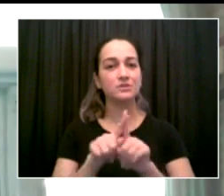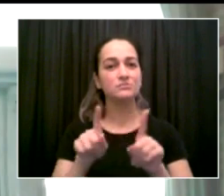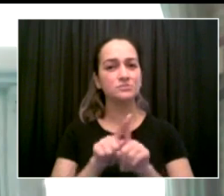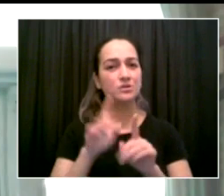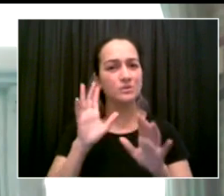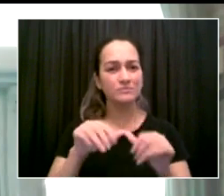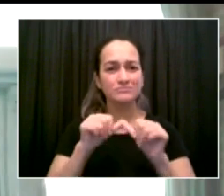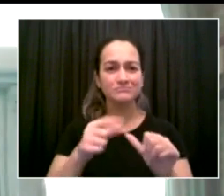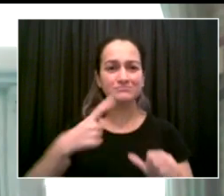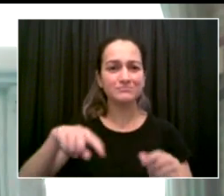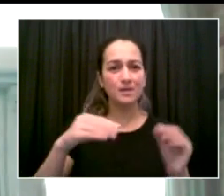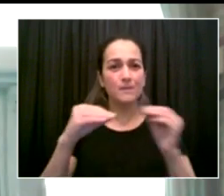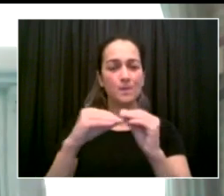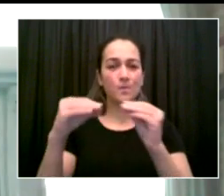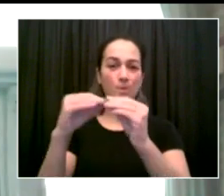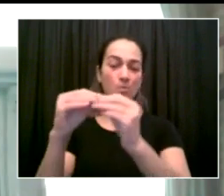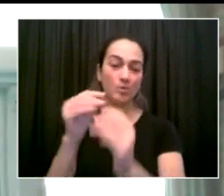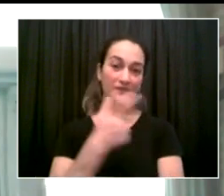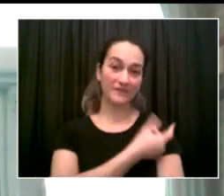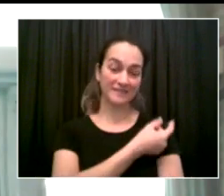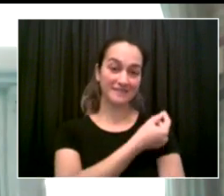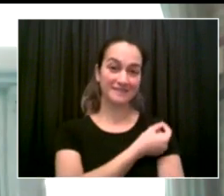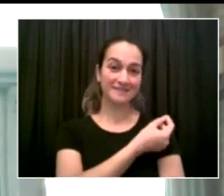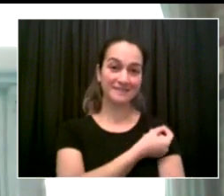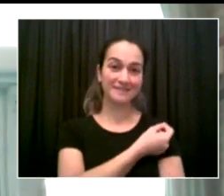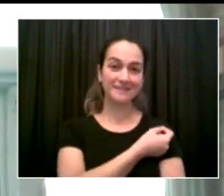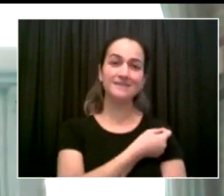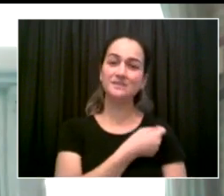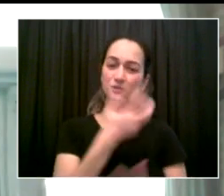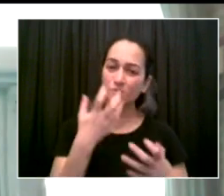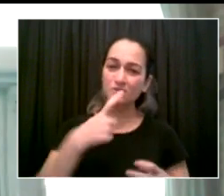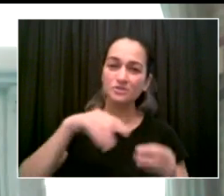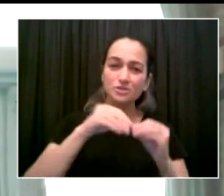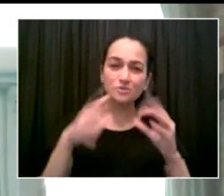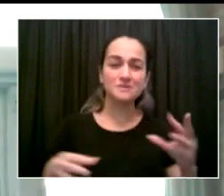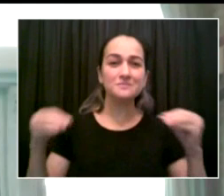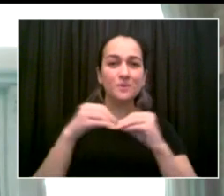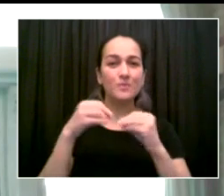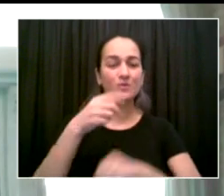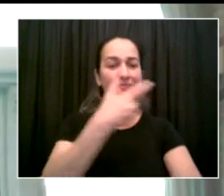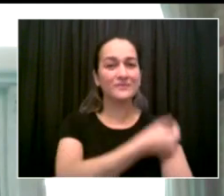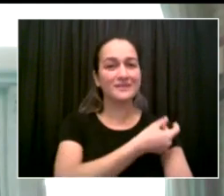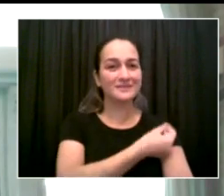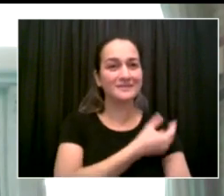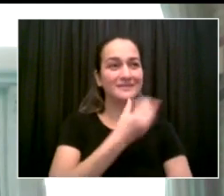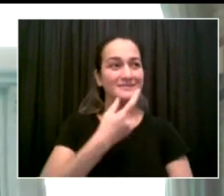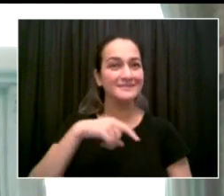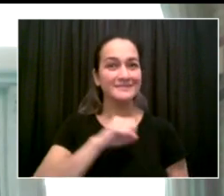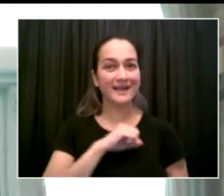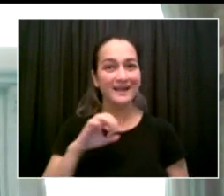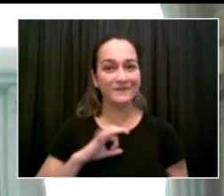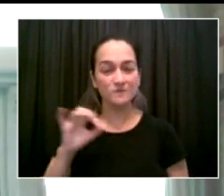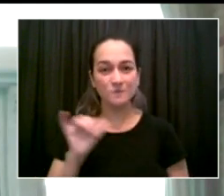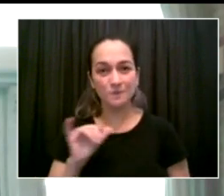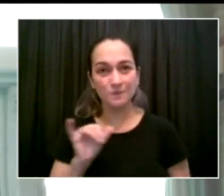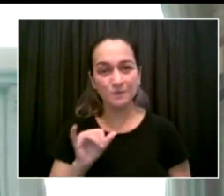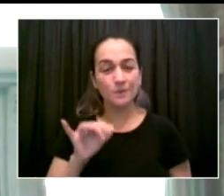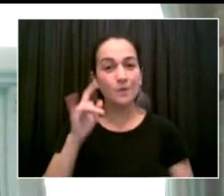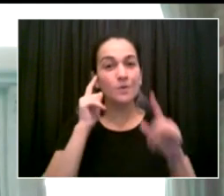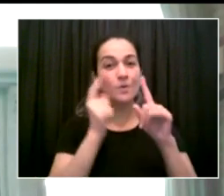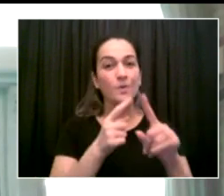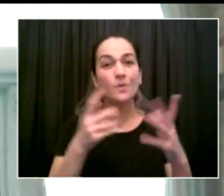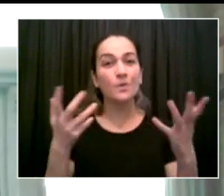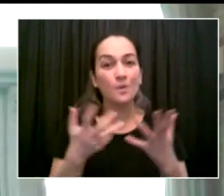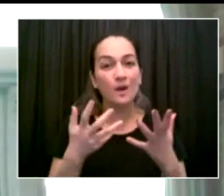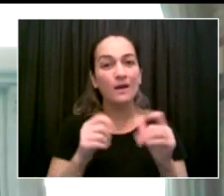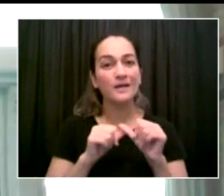students and faculty members that are vaccinated so that there are less interruptions to instruction and more days in school. Very